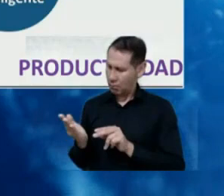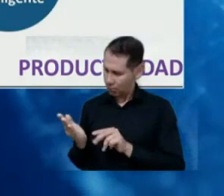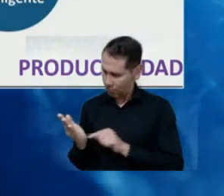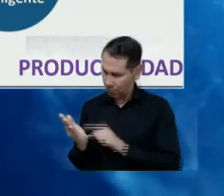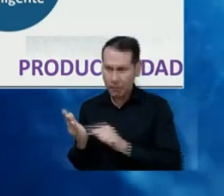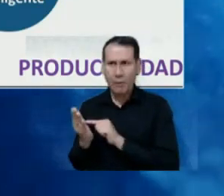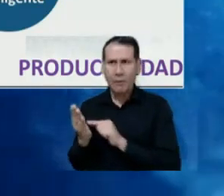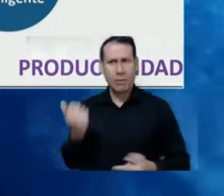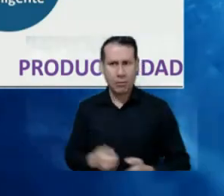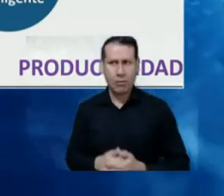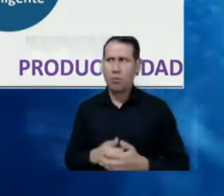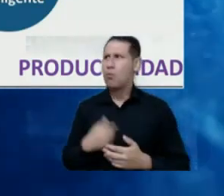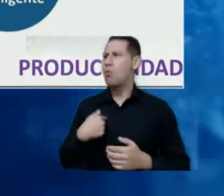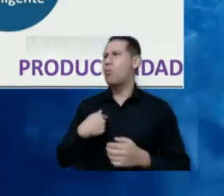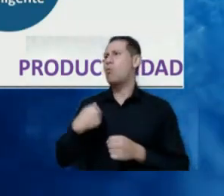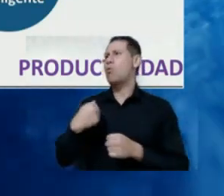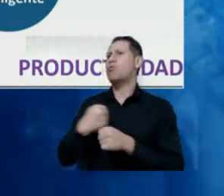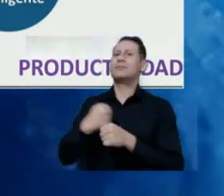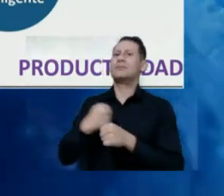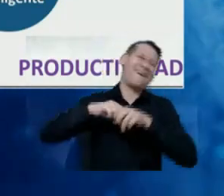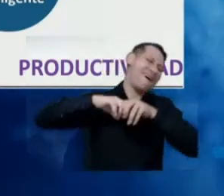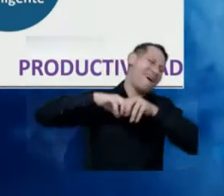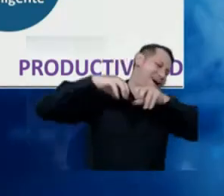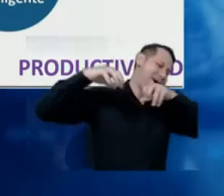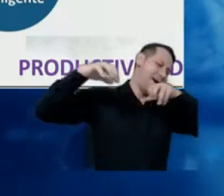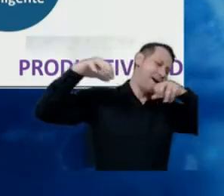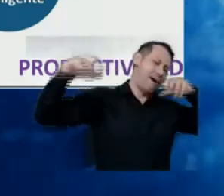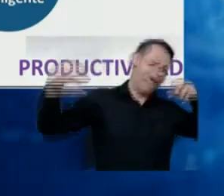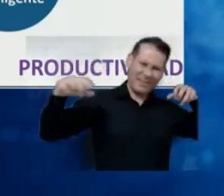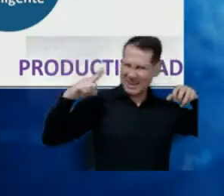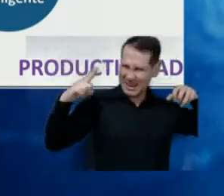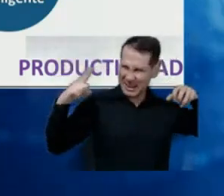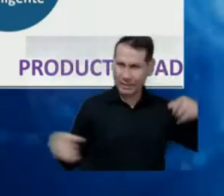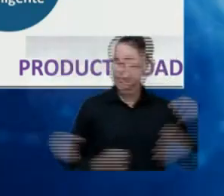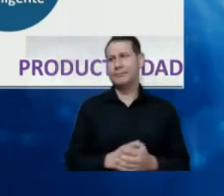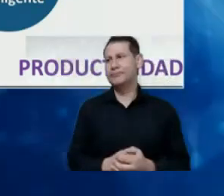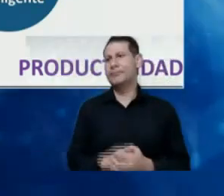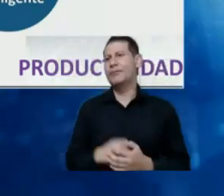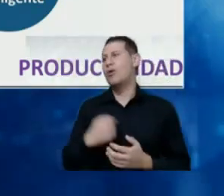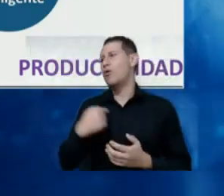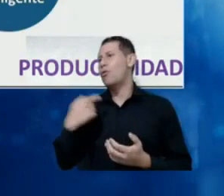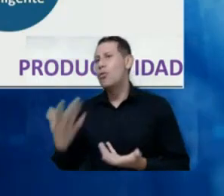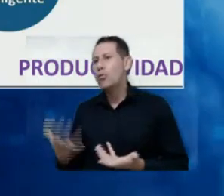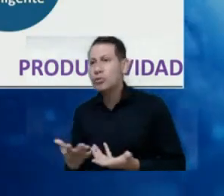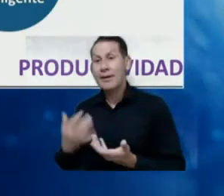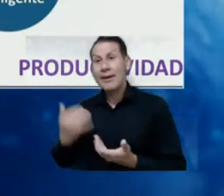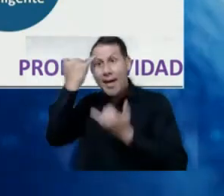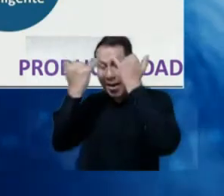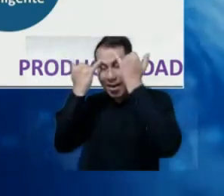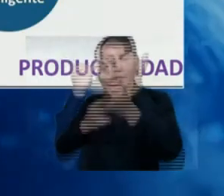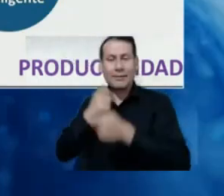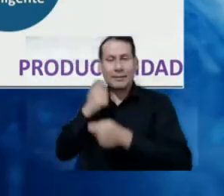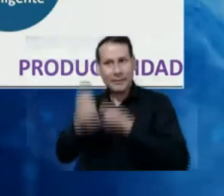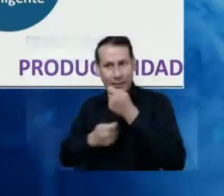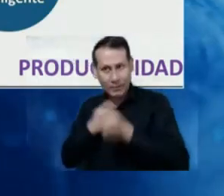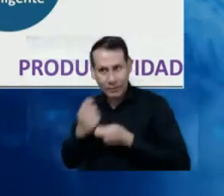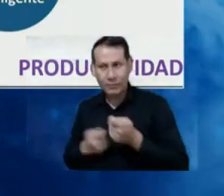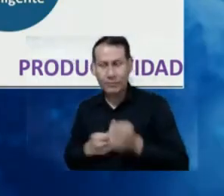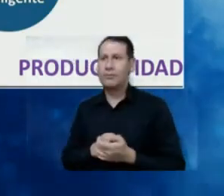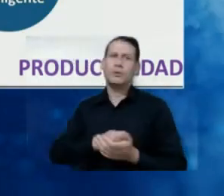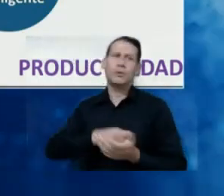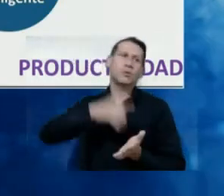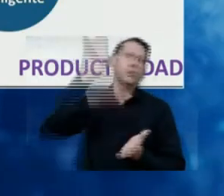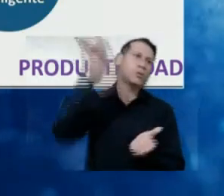you can work remotely, so that you can start your own business, become an entrepreneur, so that you can share data,